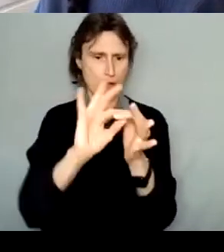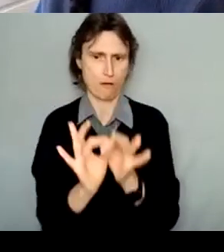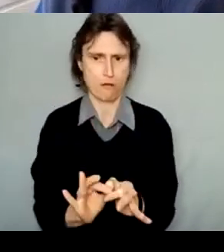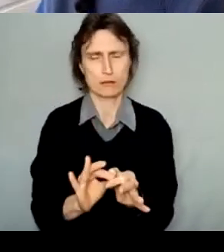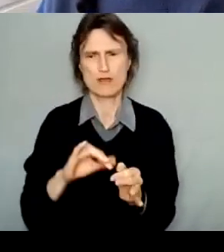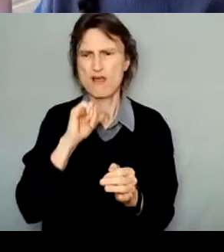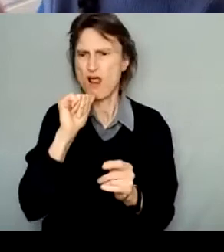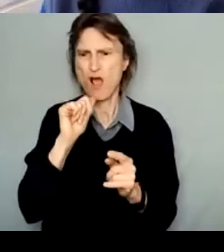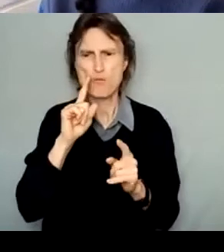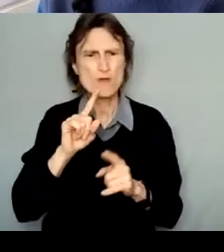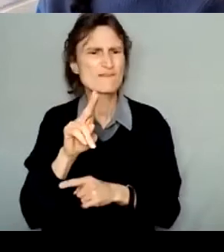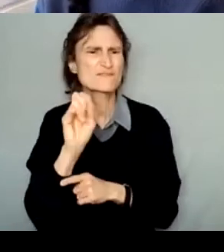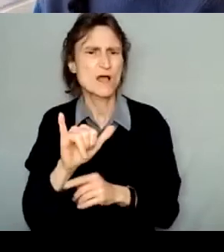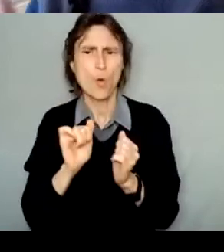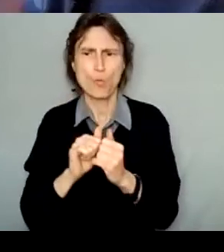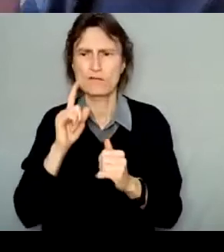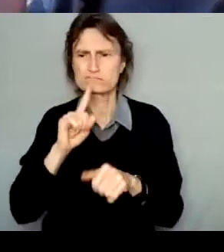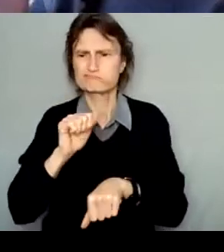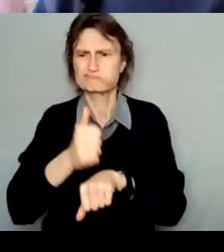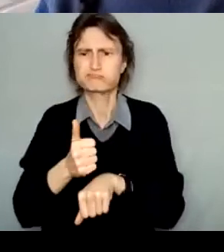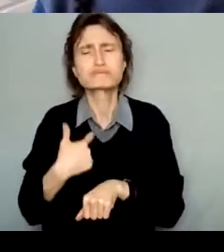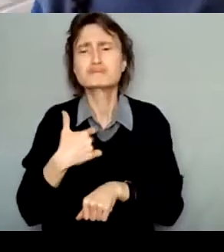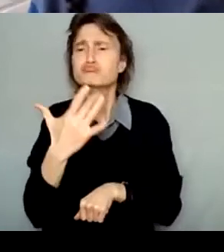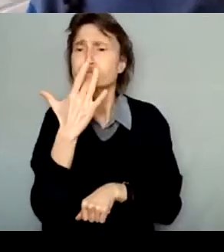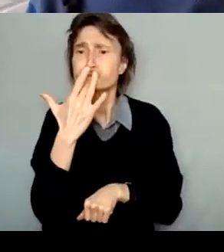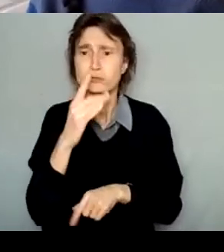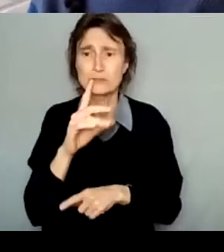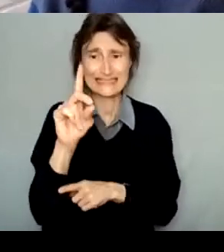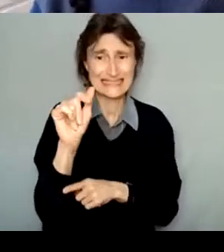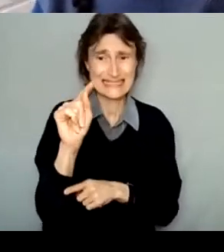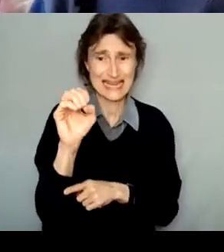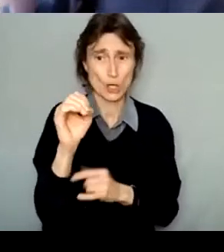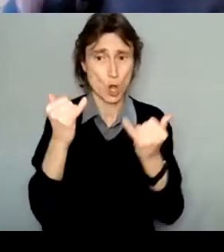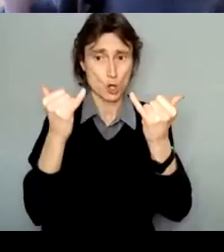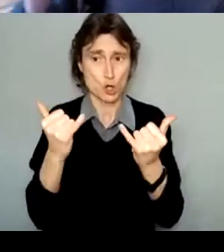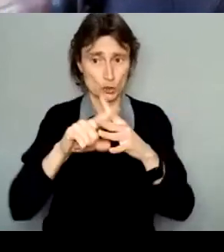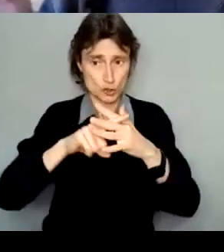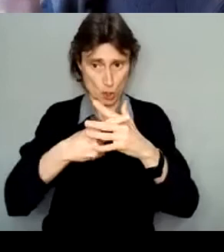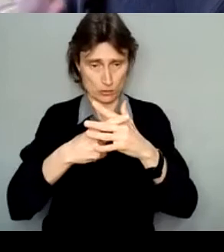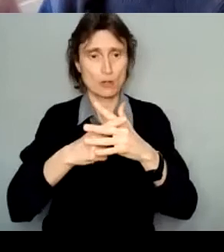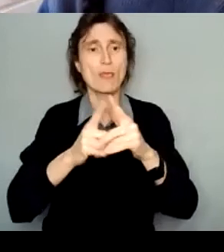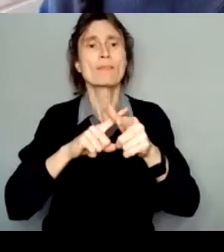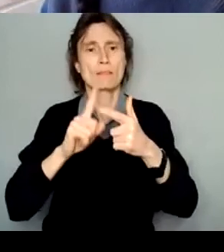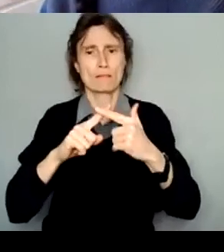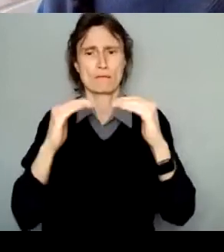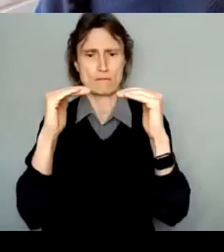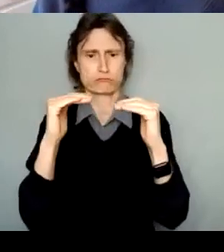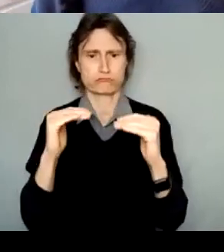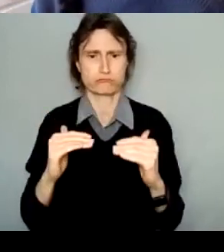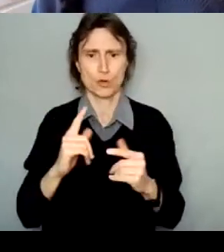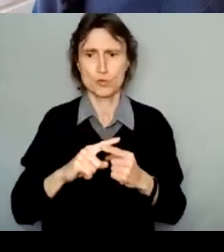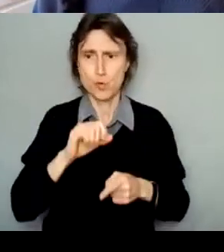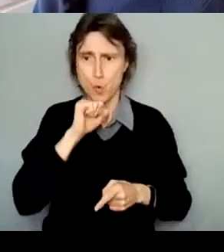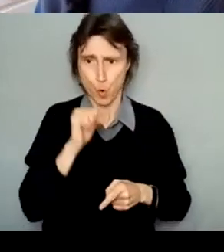Typically, date list format from most recent to least recent activities split into like categories is the most common.